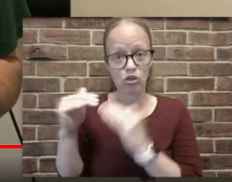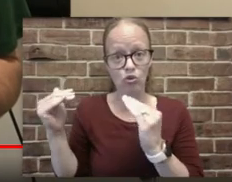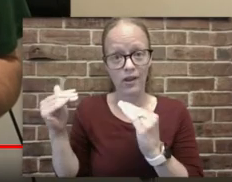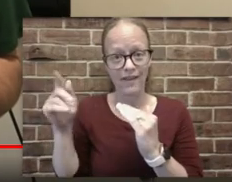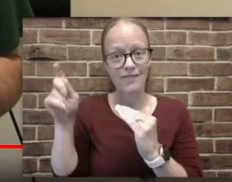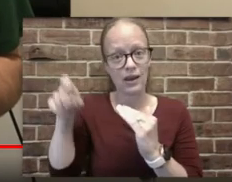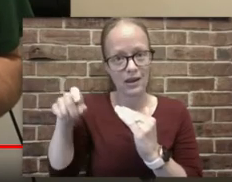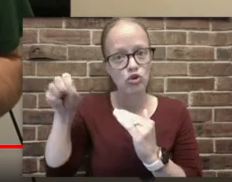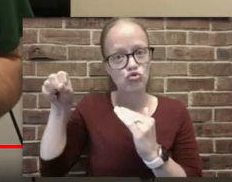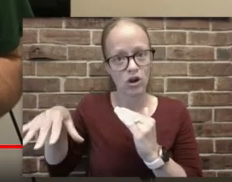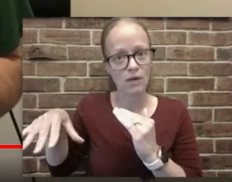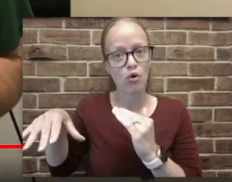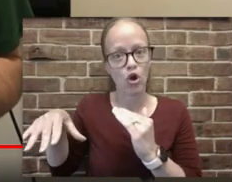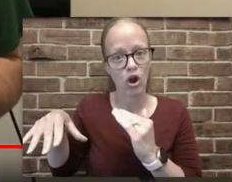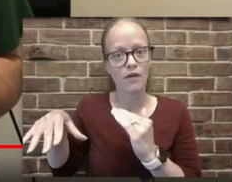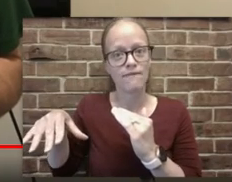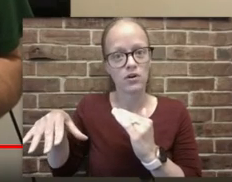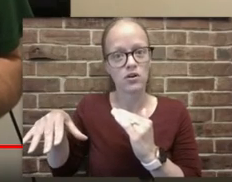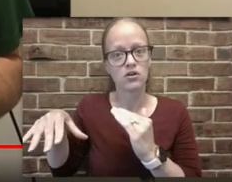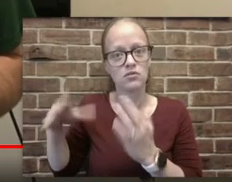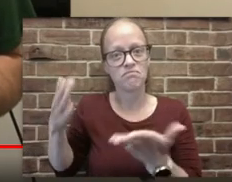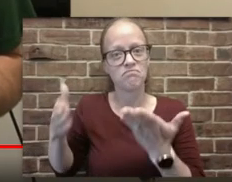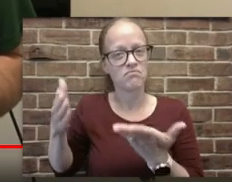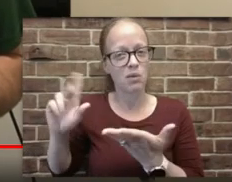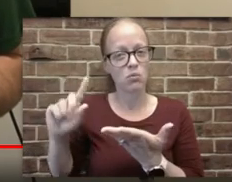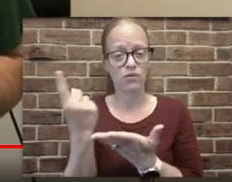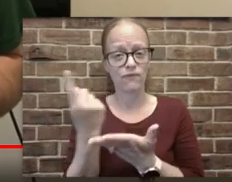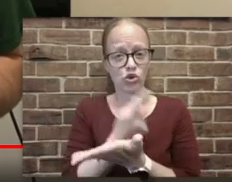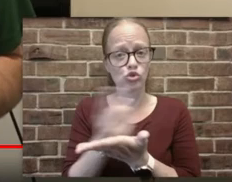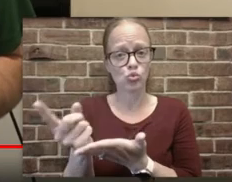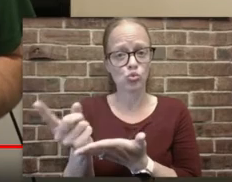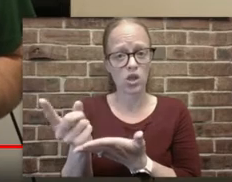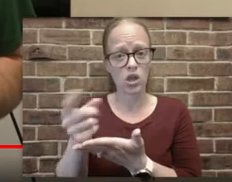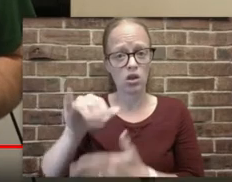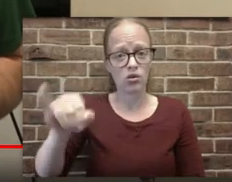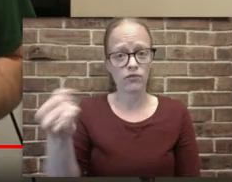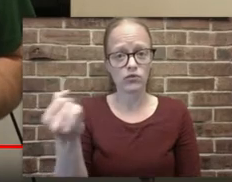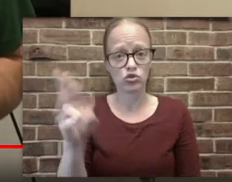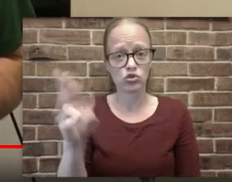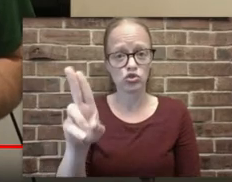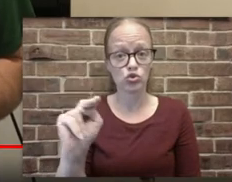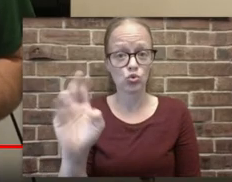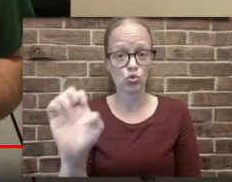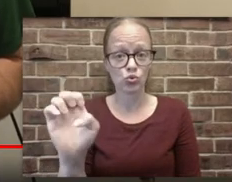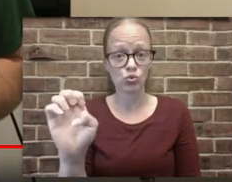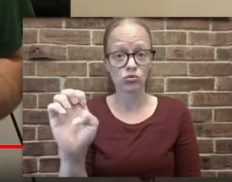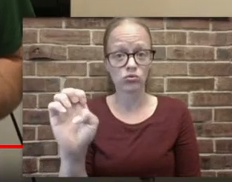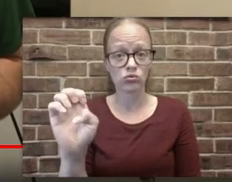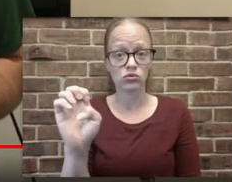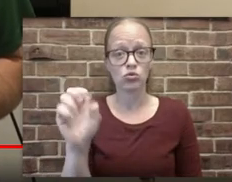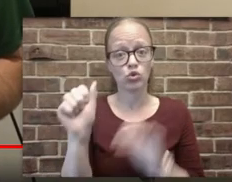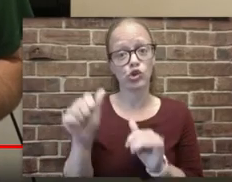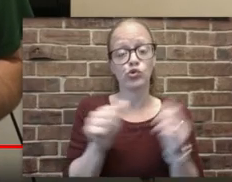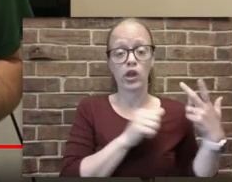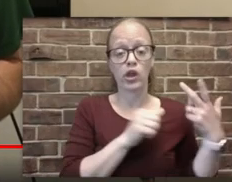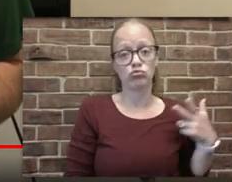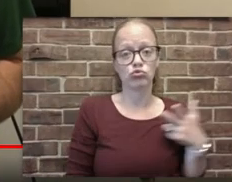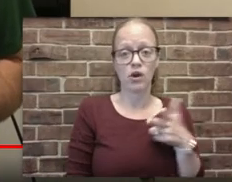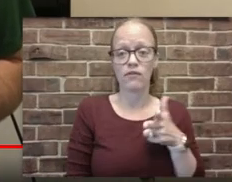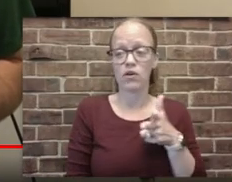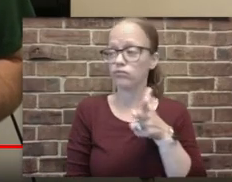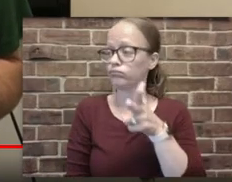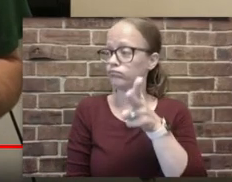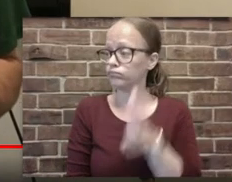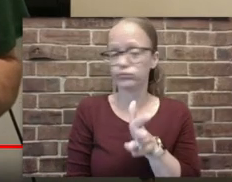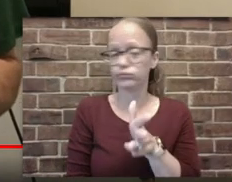will probably be the first week of June that we will have like a drive-through service where you can pick up your items